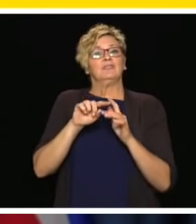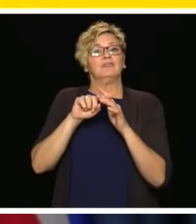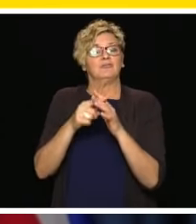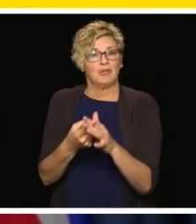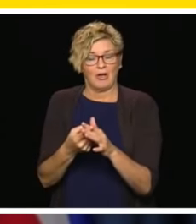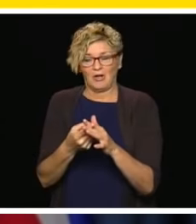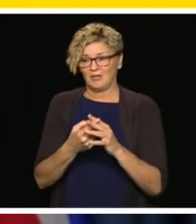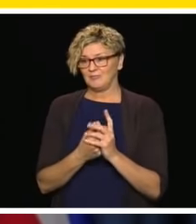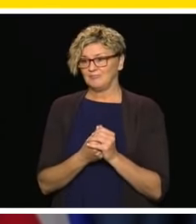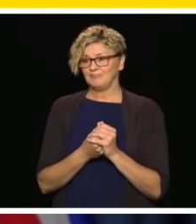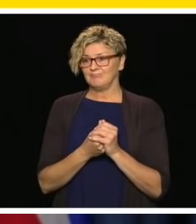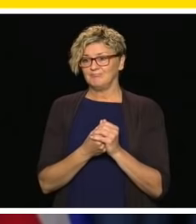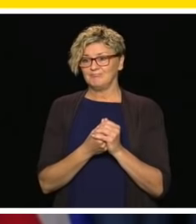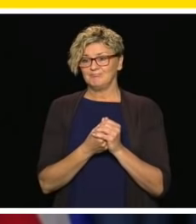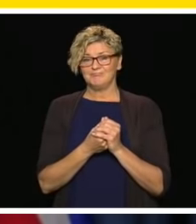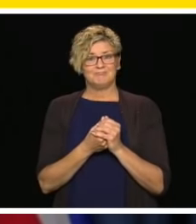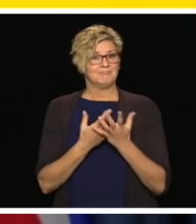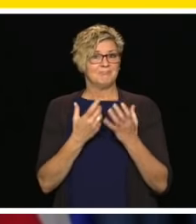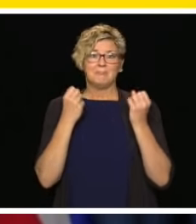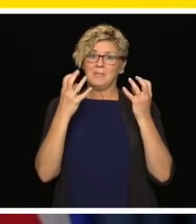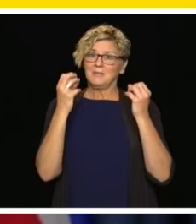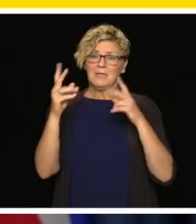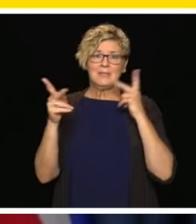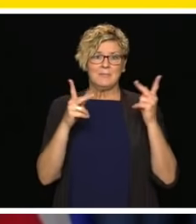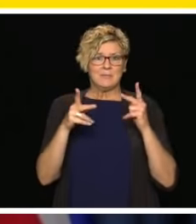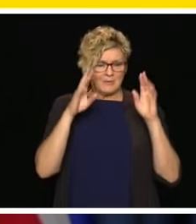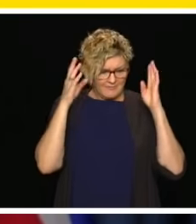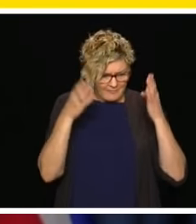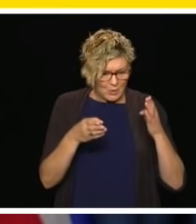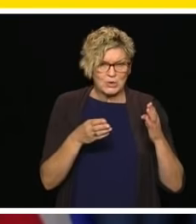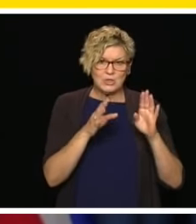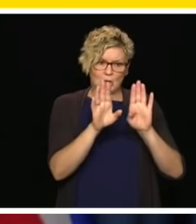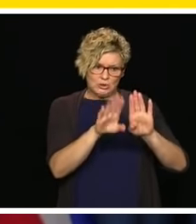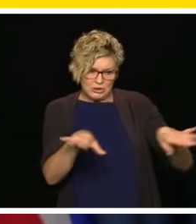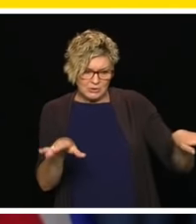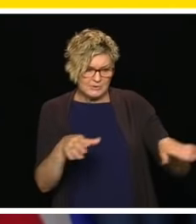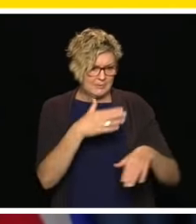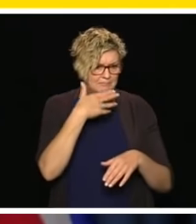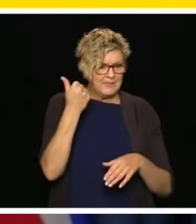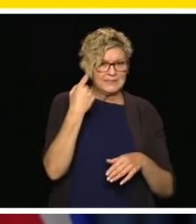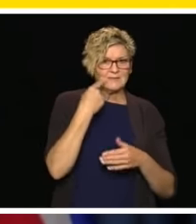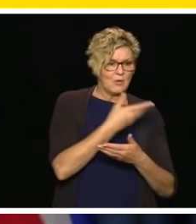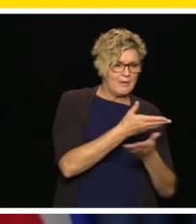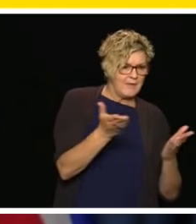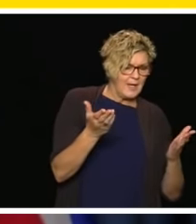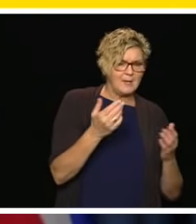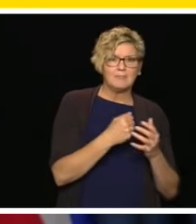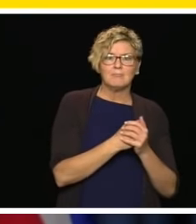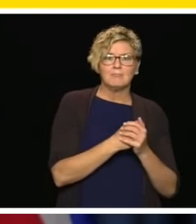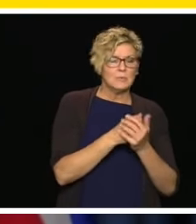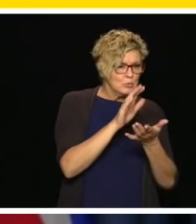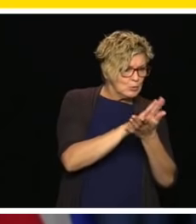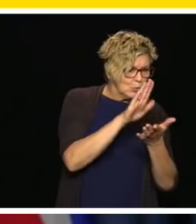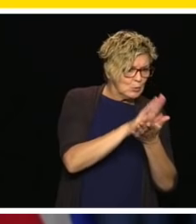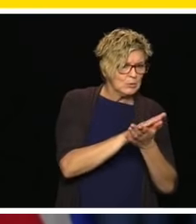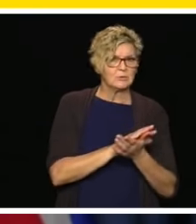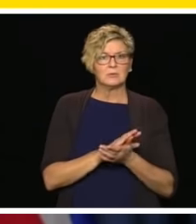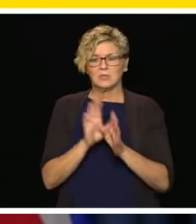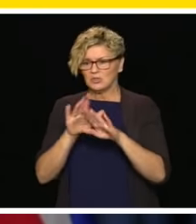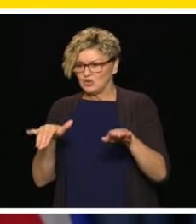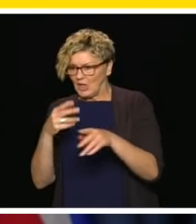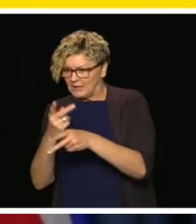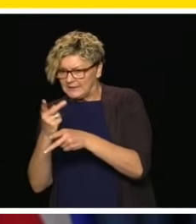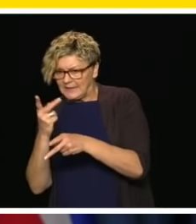British Columbians have our children. Whether they be in child care centers, whether it be in our K-12 system, Minister Fleming and Minister Chen